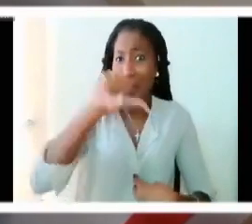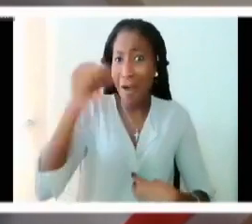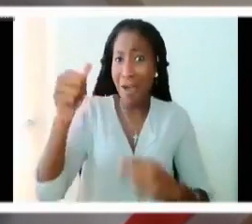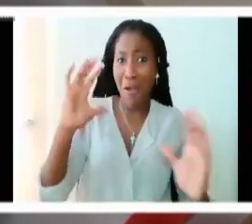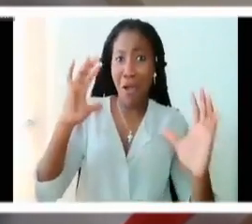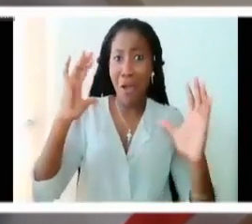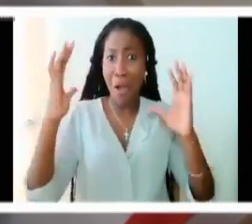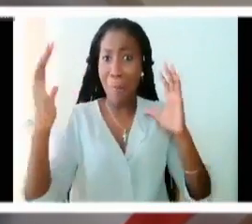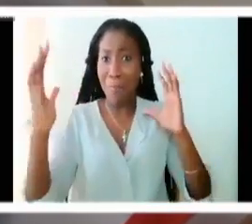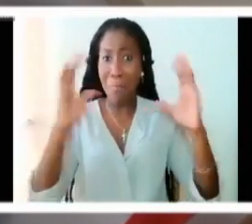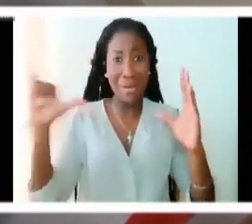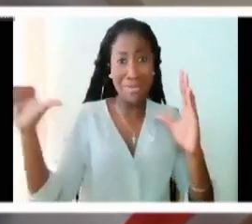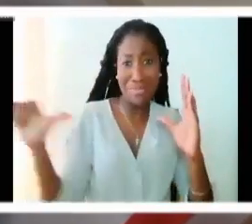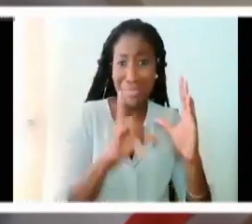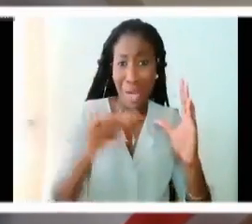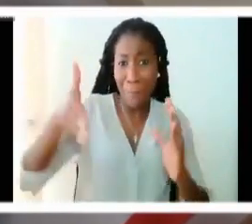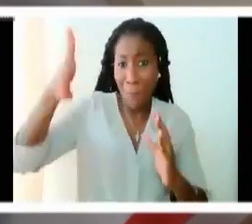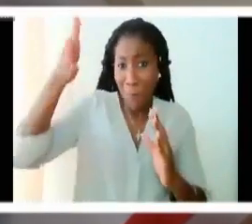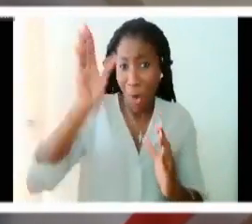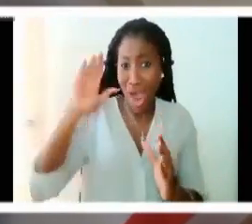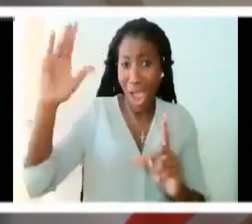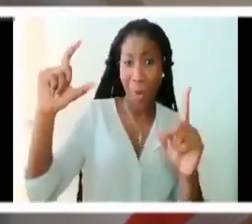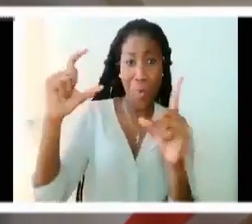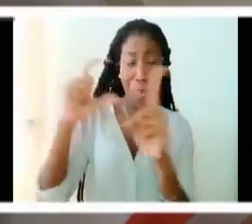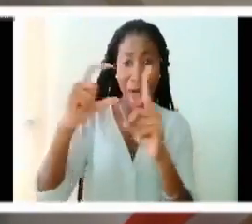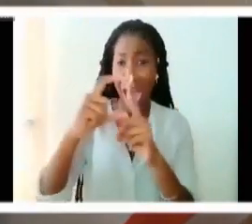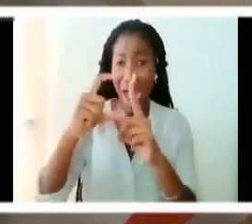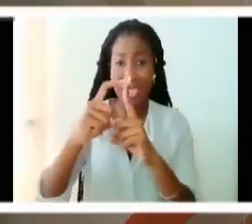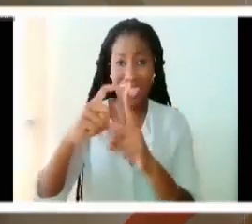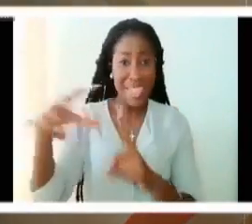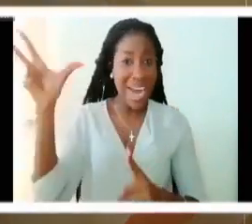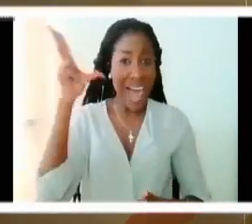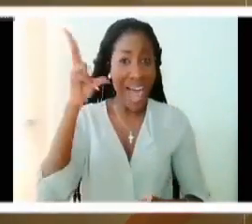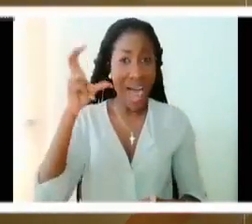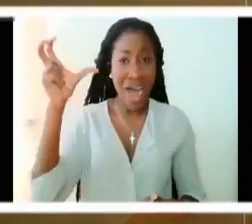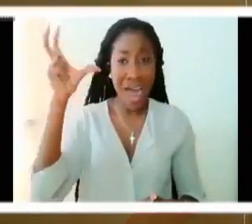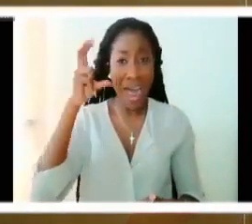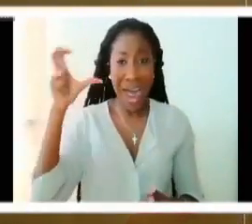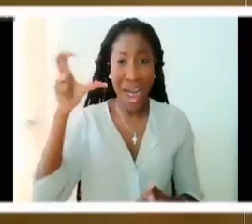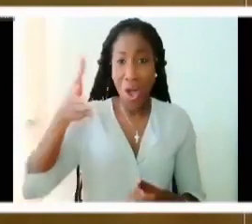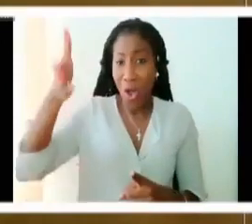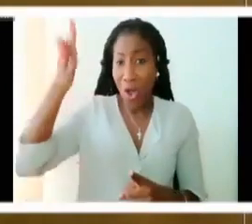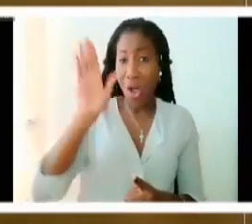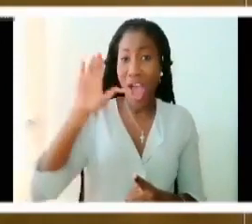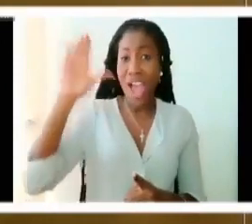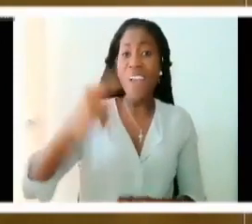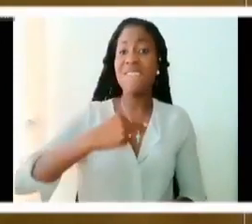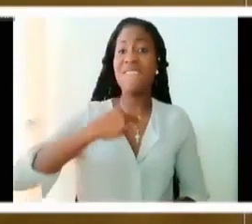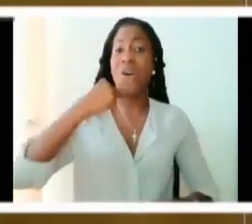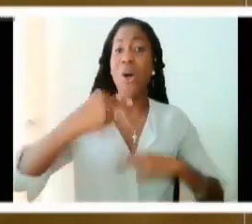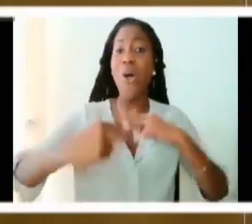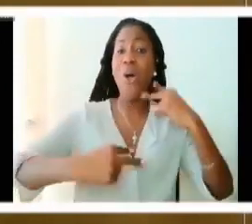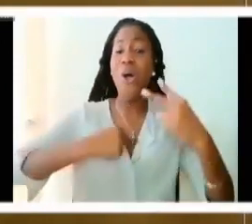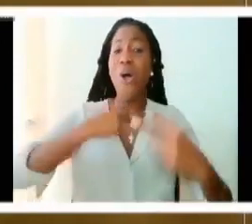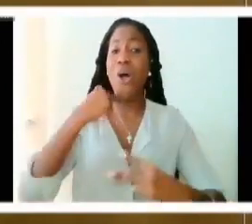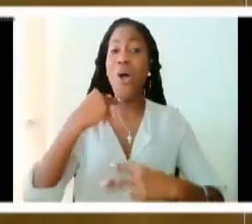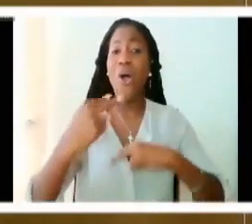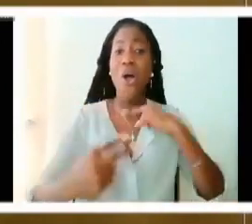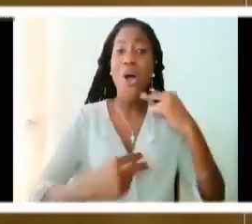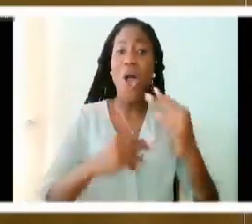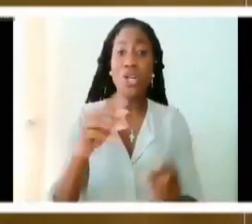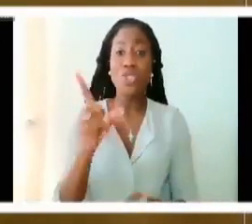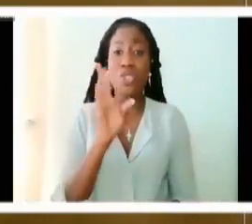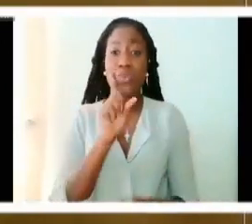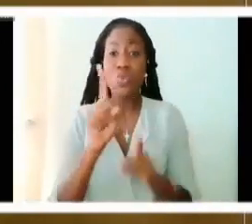to the other, was anything ever heard? Did any people ever hear the voice of God speaking to them from the heart of the